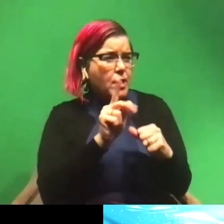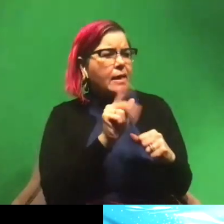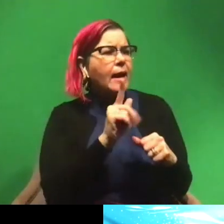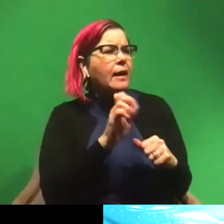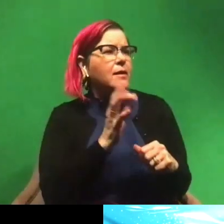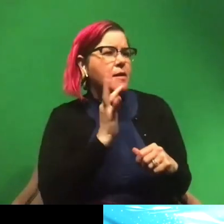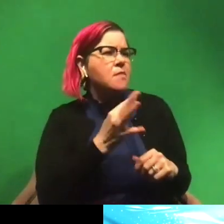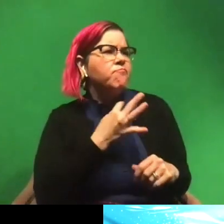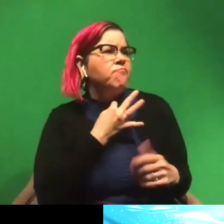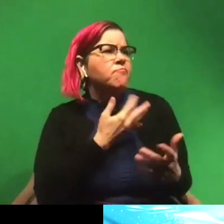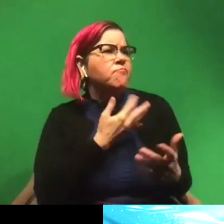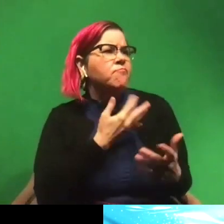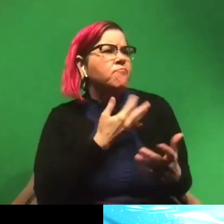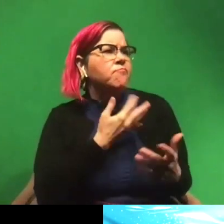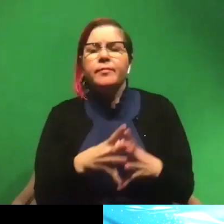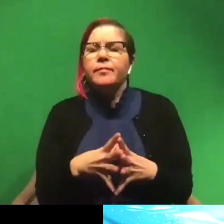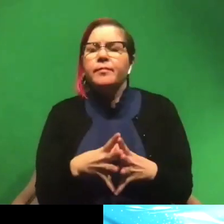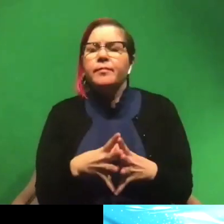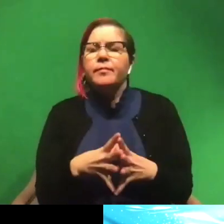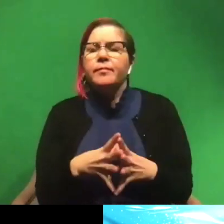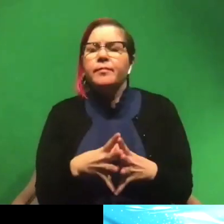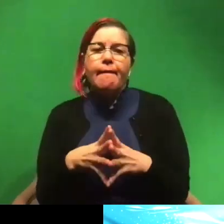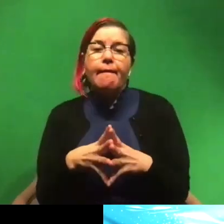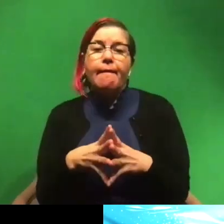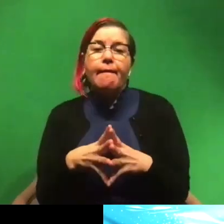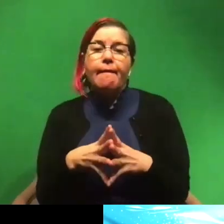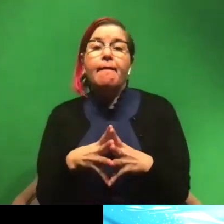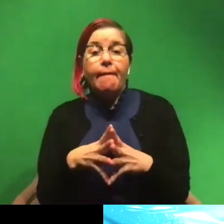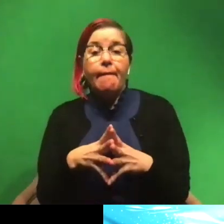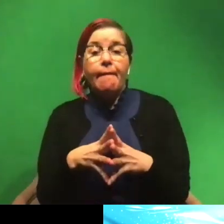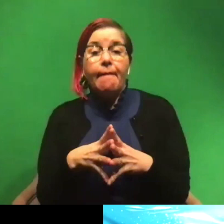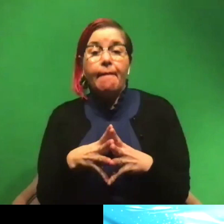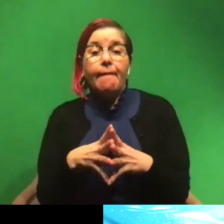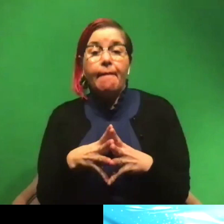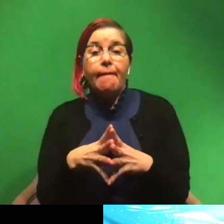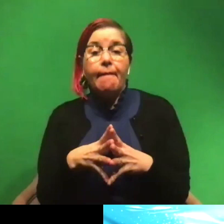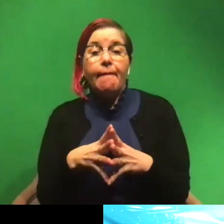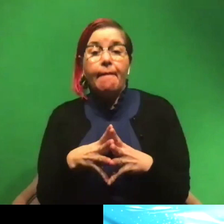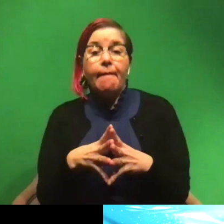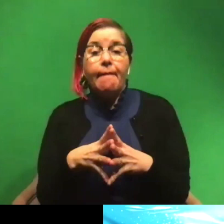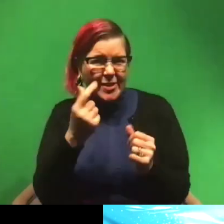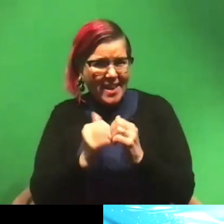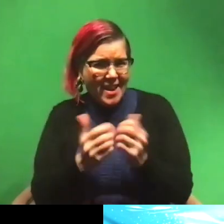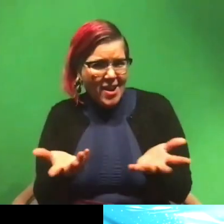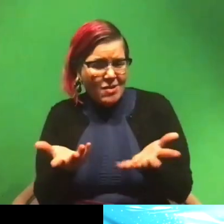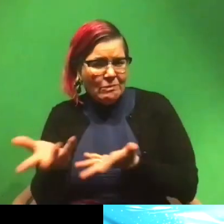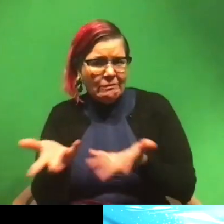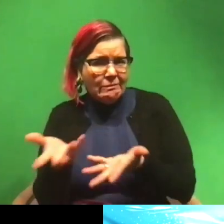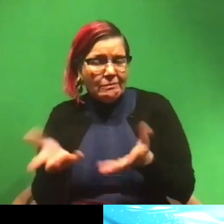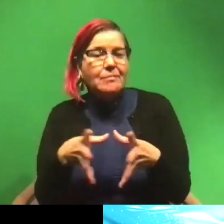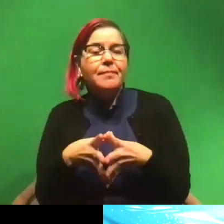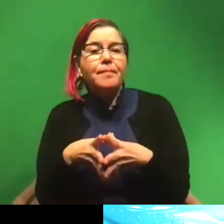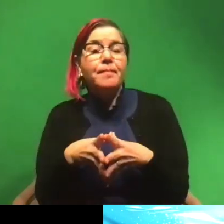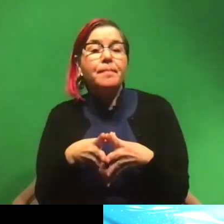know. Uh, so they do. We don't understand how exactly.